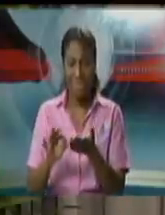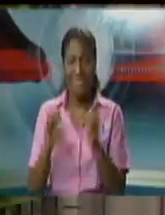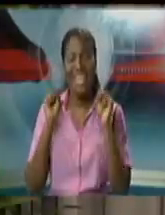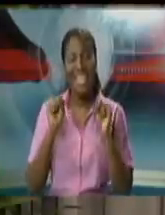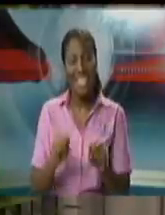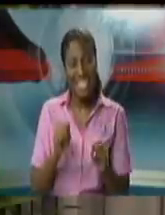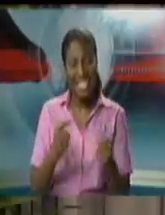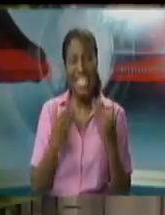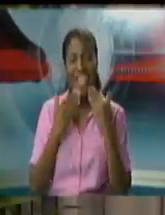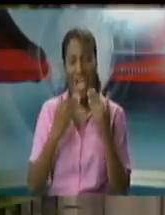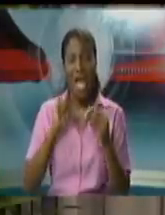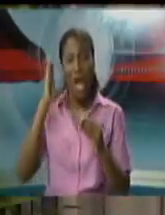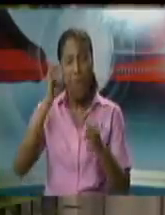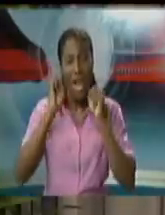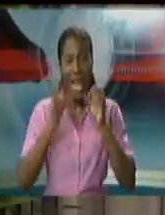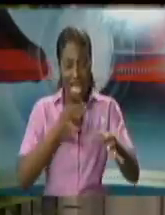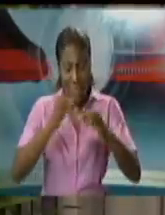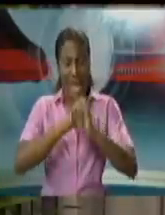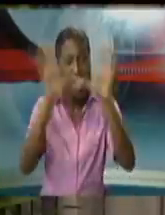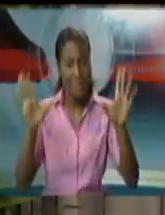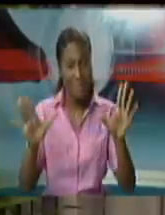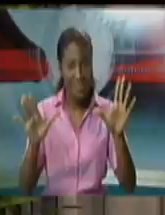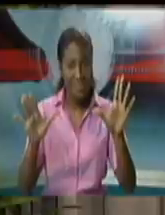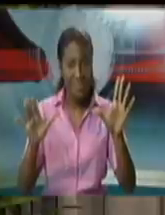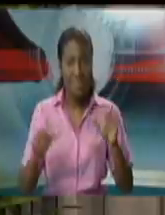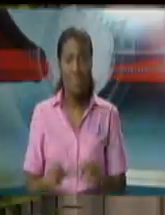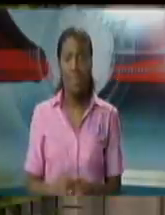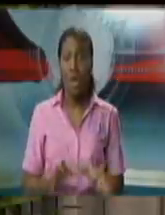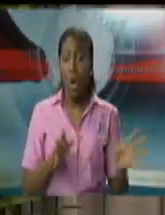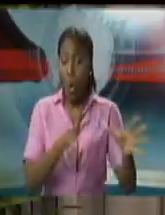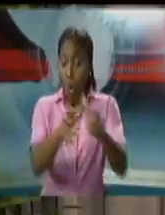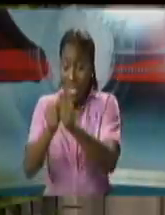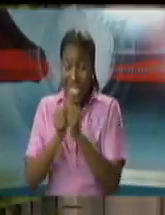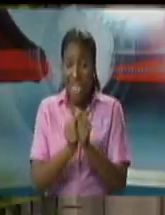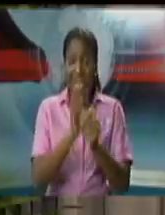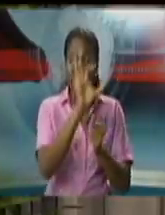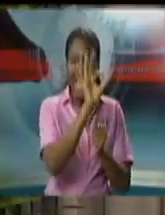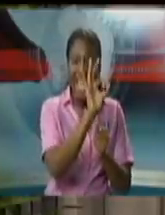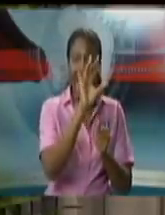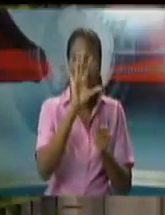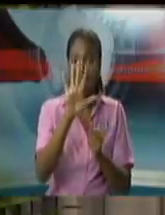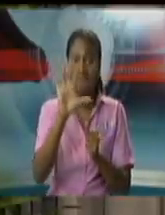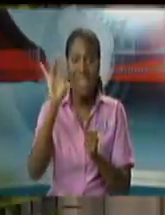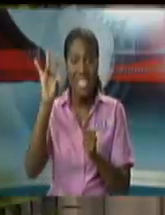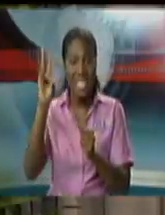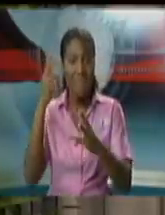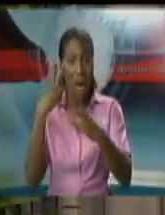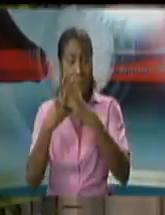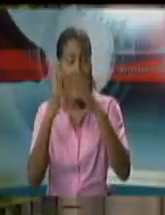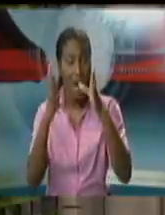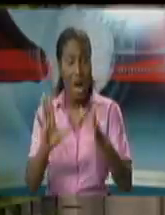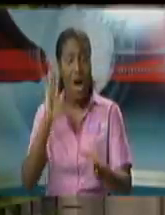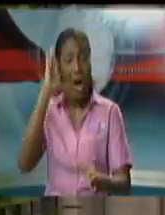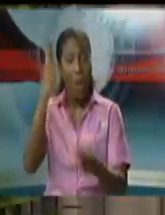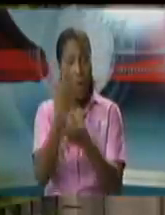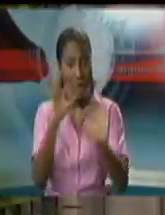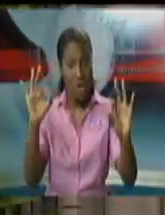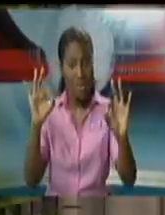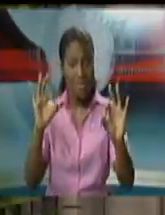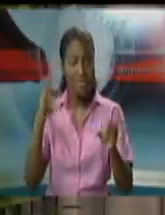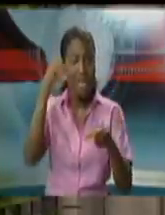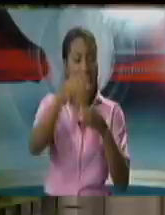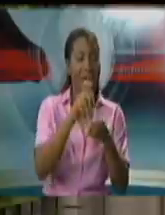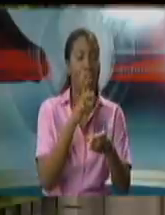the opportunity to clarify the gross number of 957 has included in it the